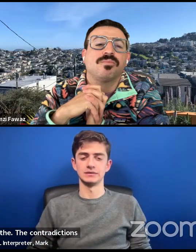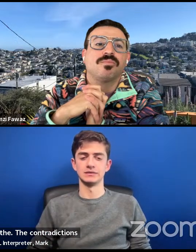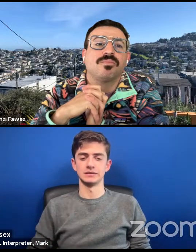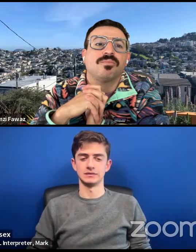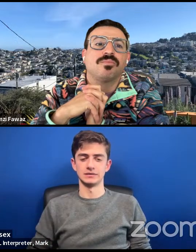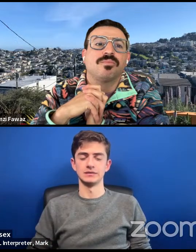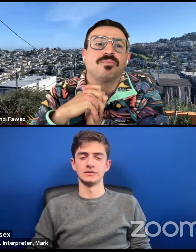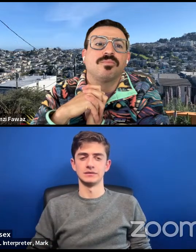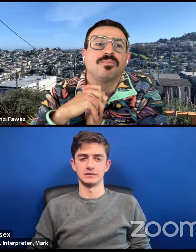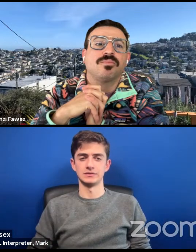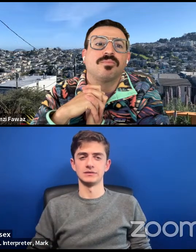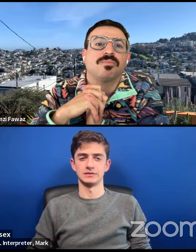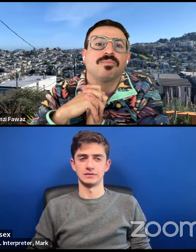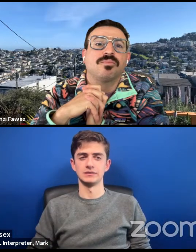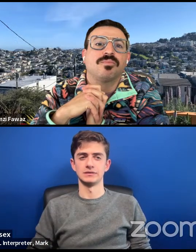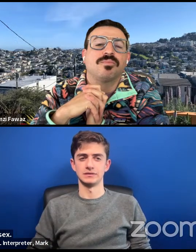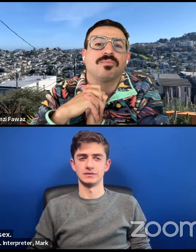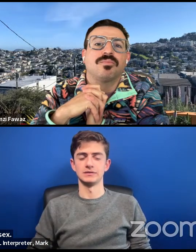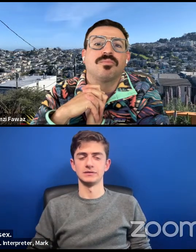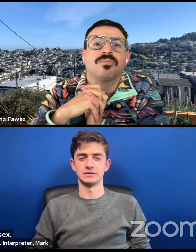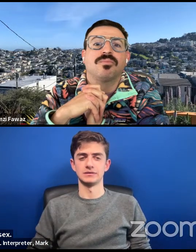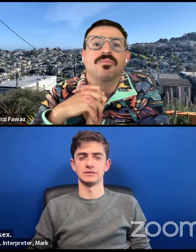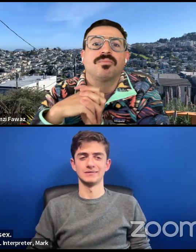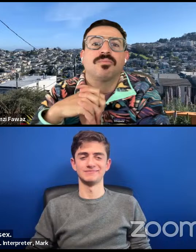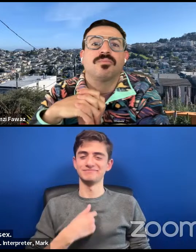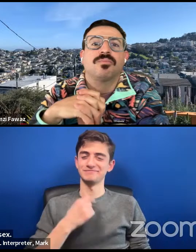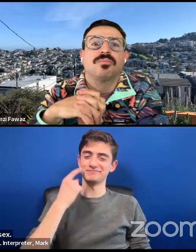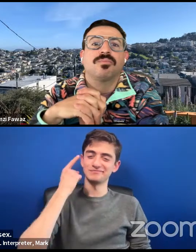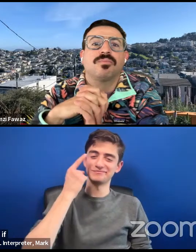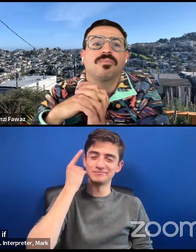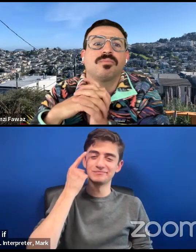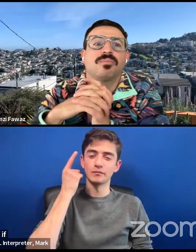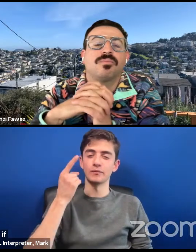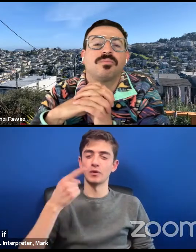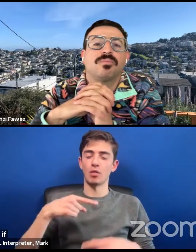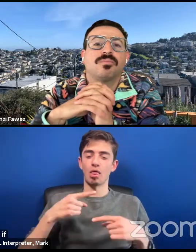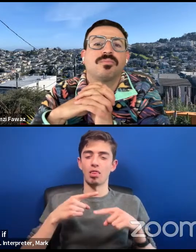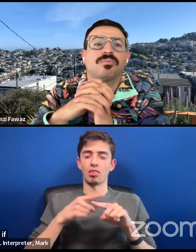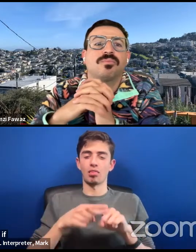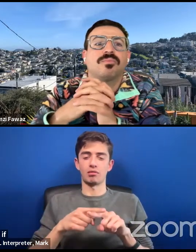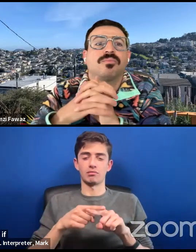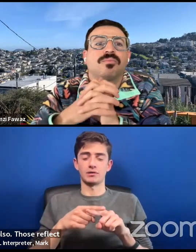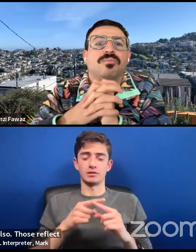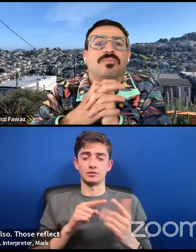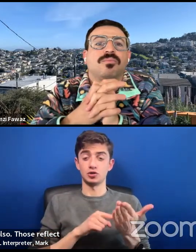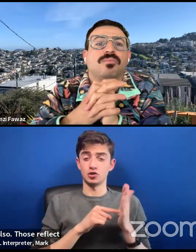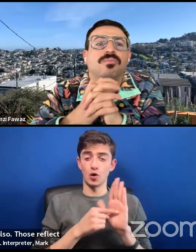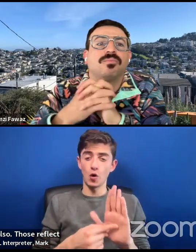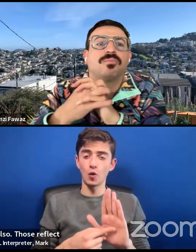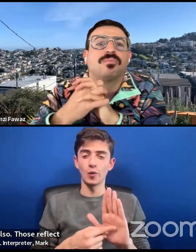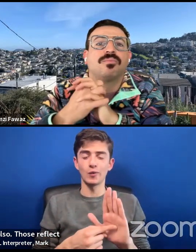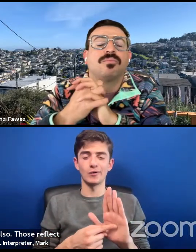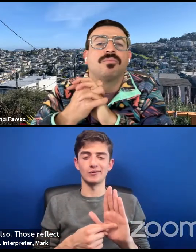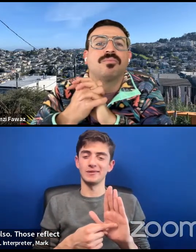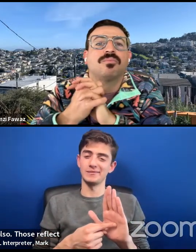I wonder if, if, if those are also, um, those reflect or are imbricated with contradictions